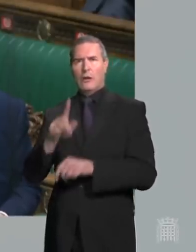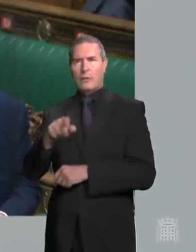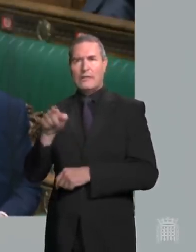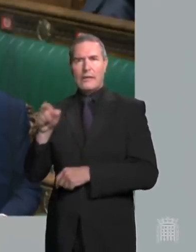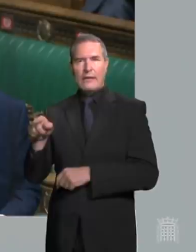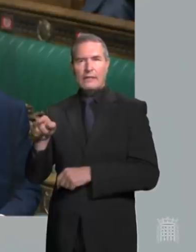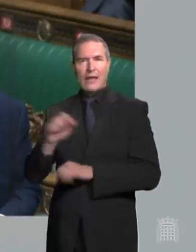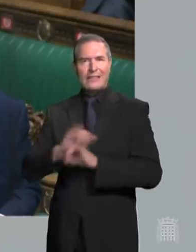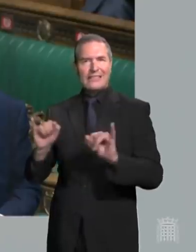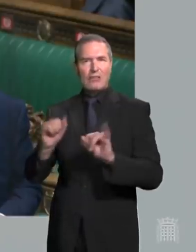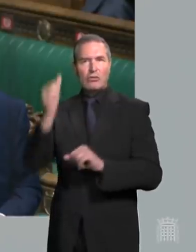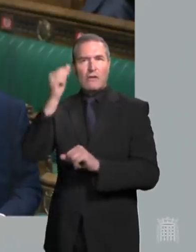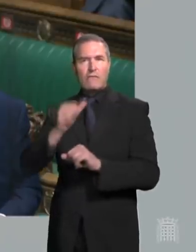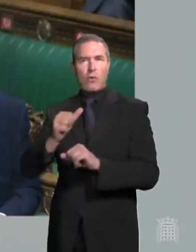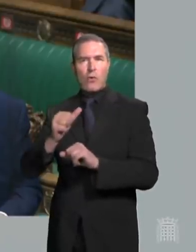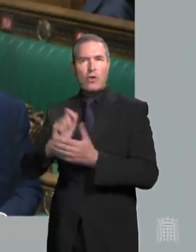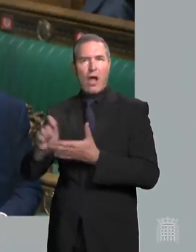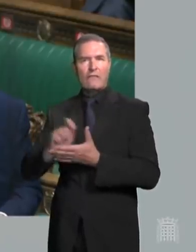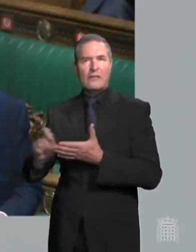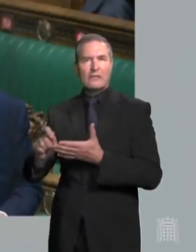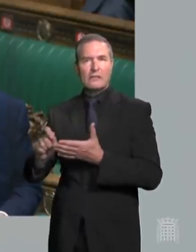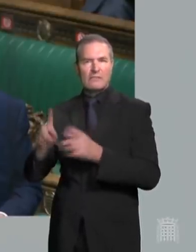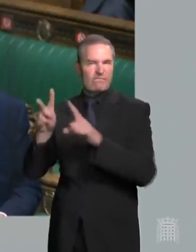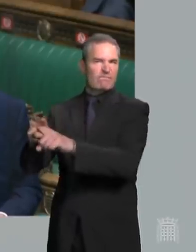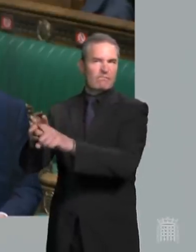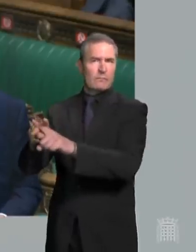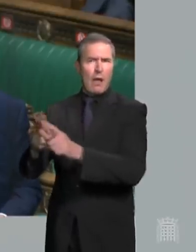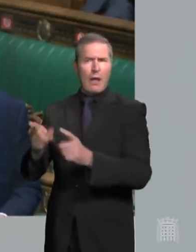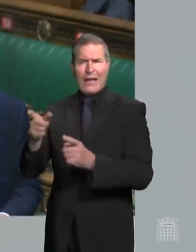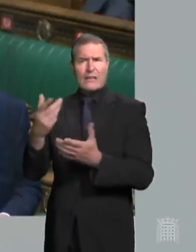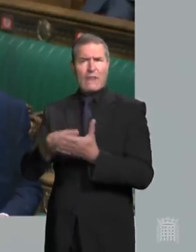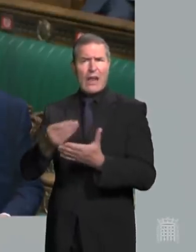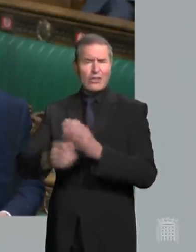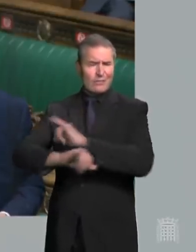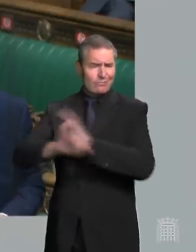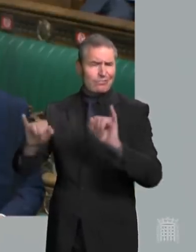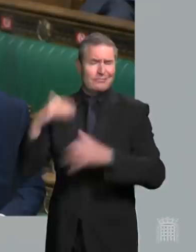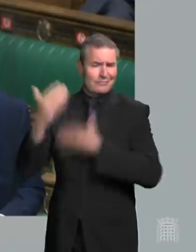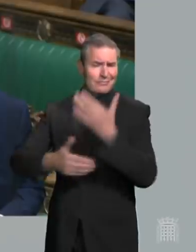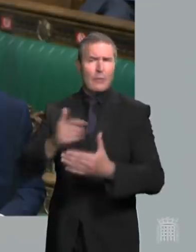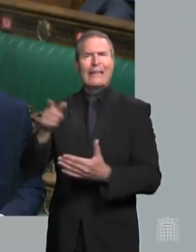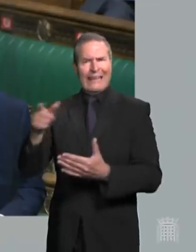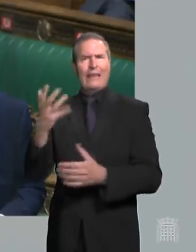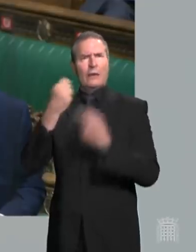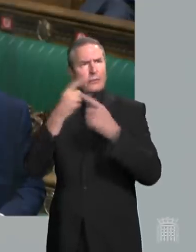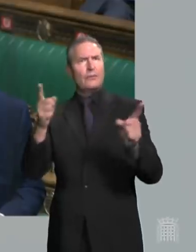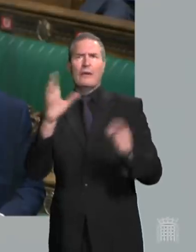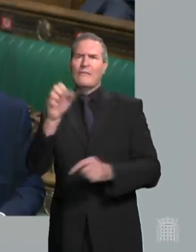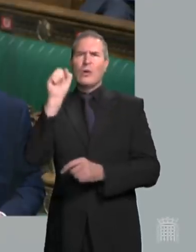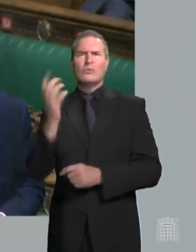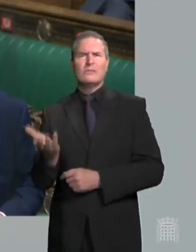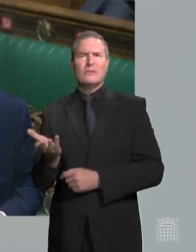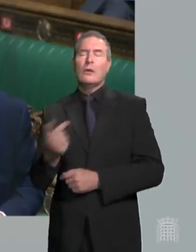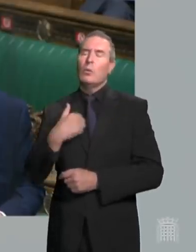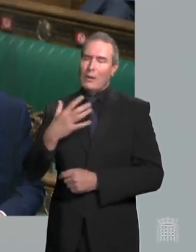dry by the serious fraud office despite 10 years of financial devastation does my right and my friend agree that unless